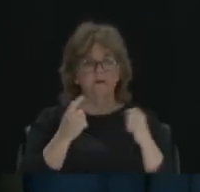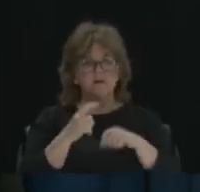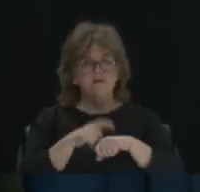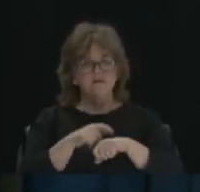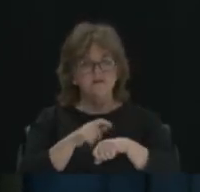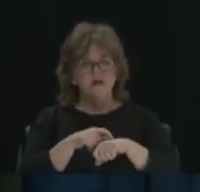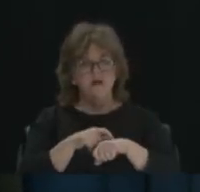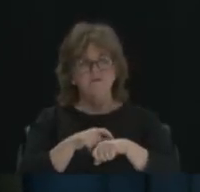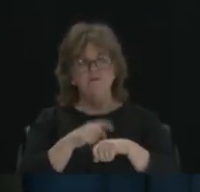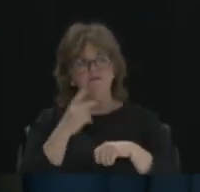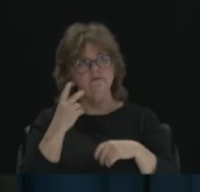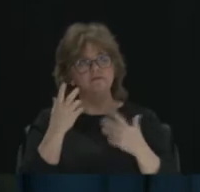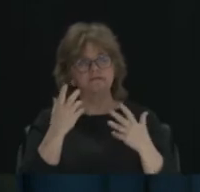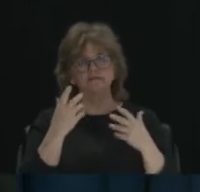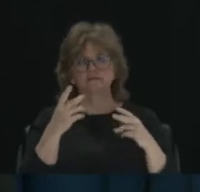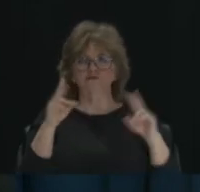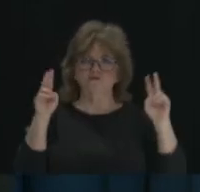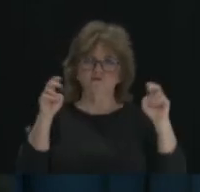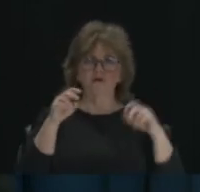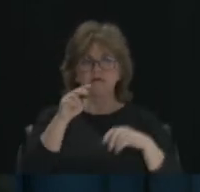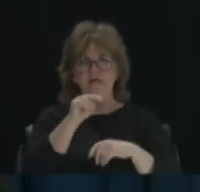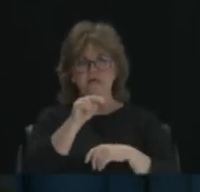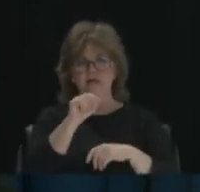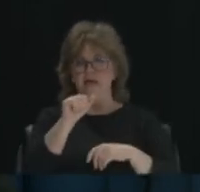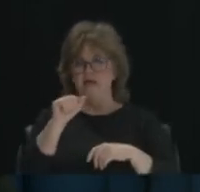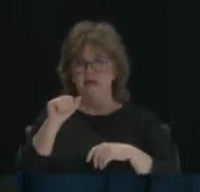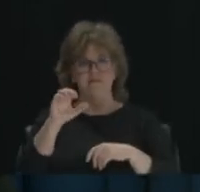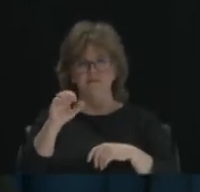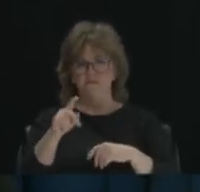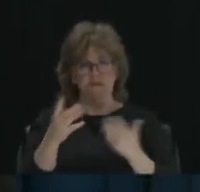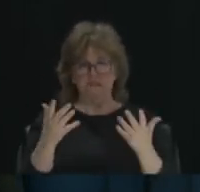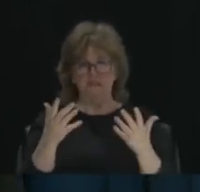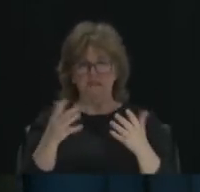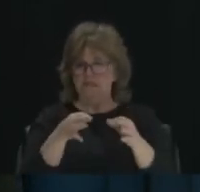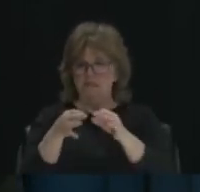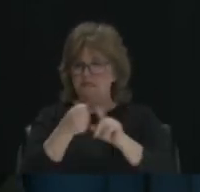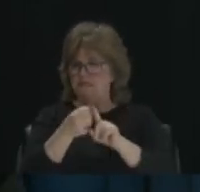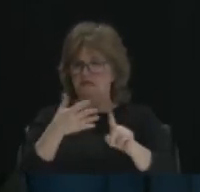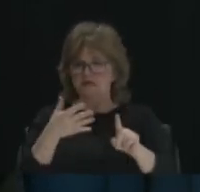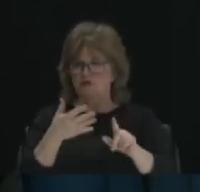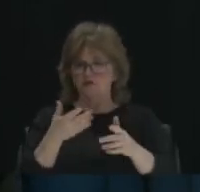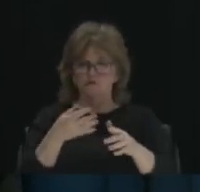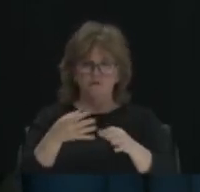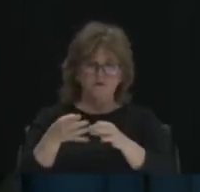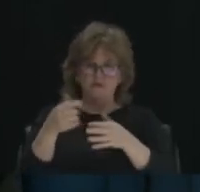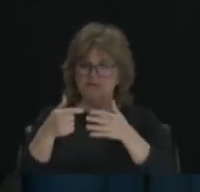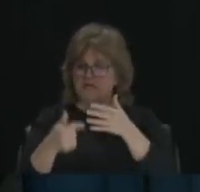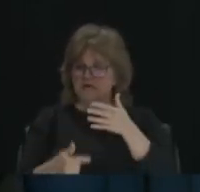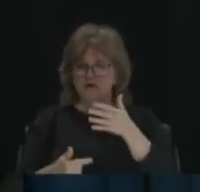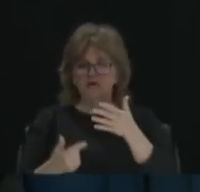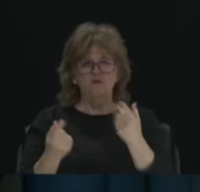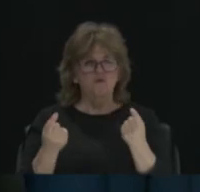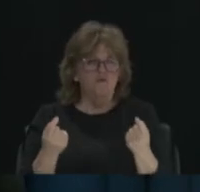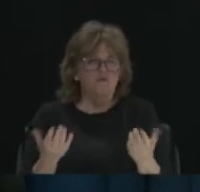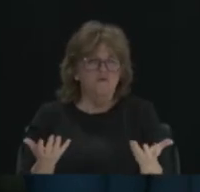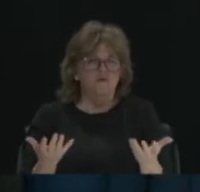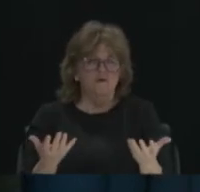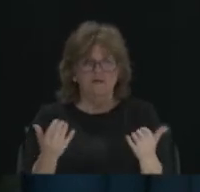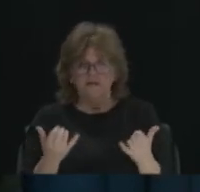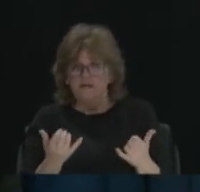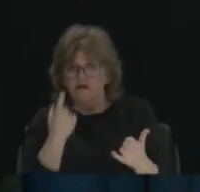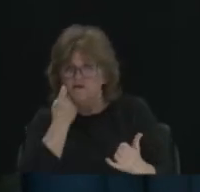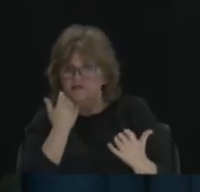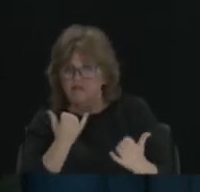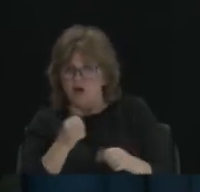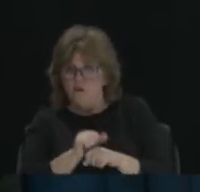about the NAACP, but we don't necessarily understand all the things they do. Anything you want to share that you're working on now that you're excited